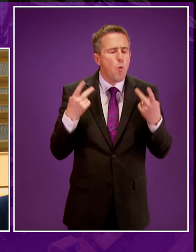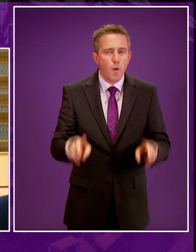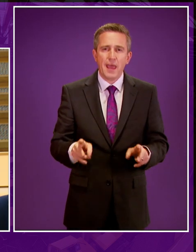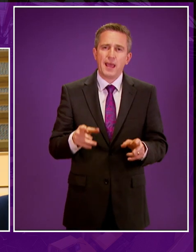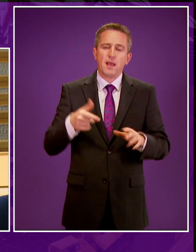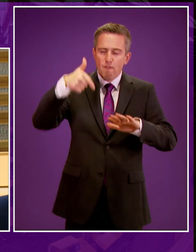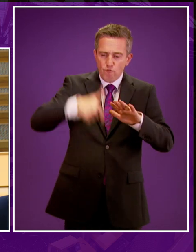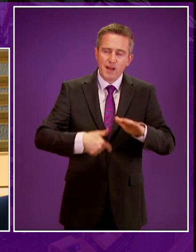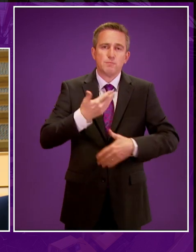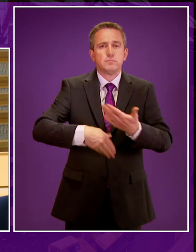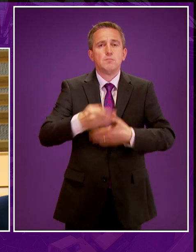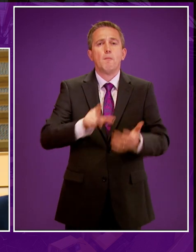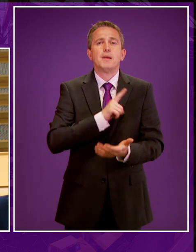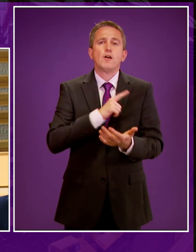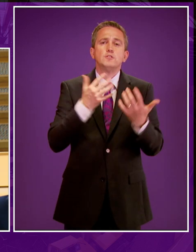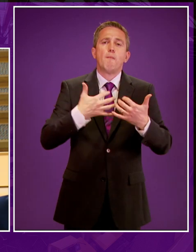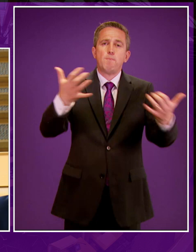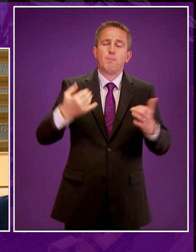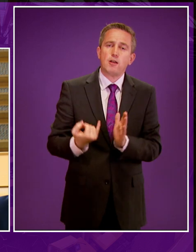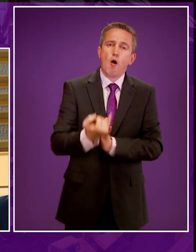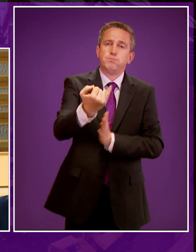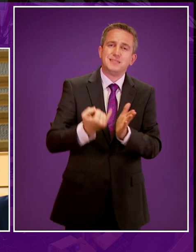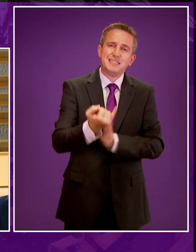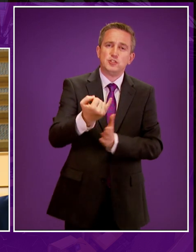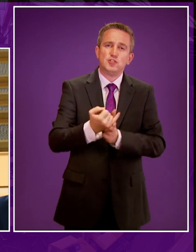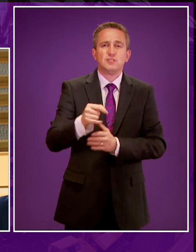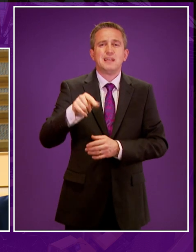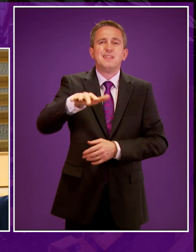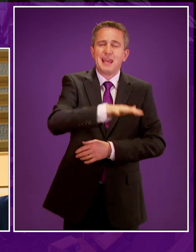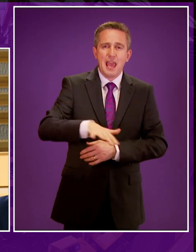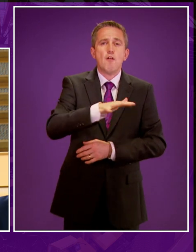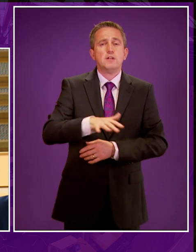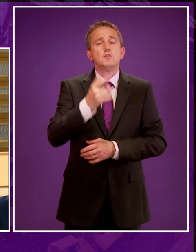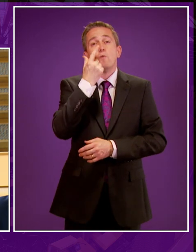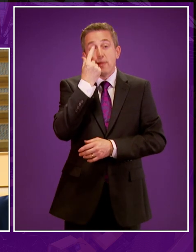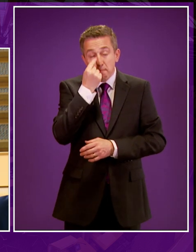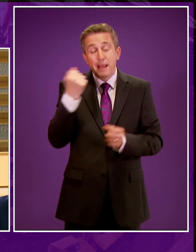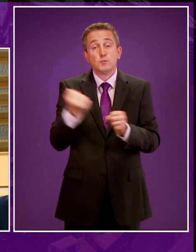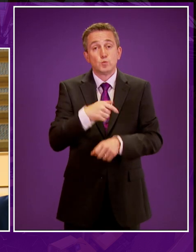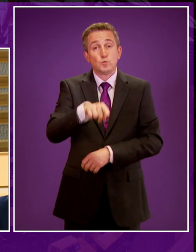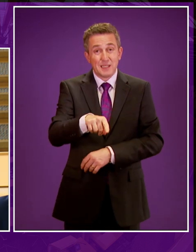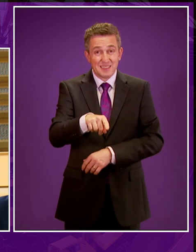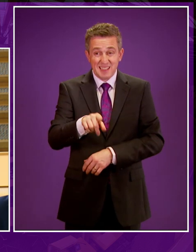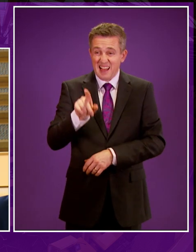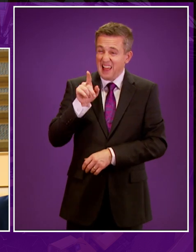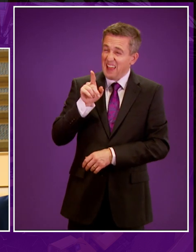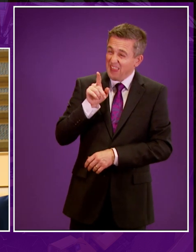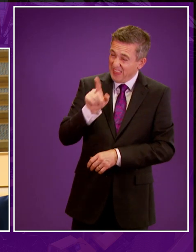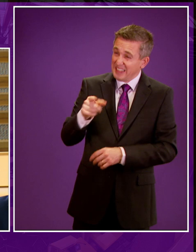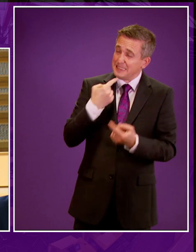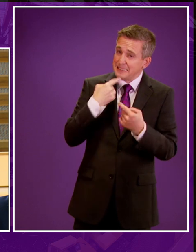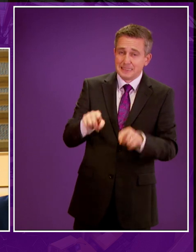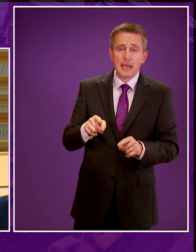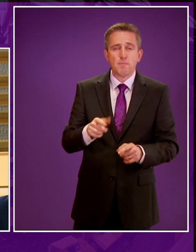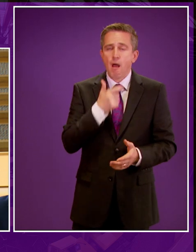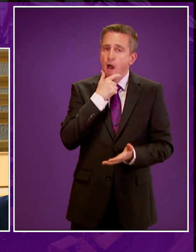proceed, given the level of public opposition within the communities likely to be affected. Deputy presiding officer, this is a breathtaking statement from